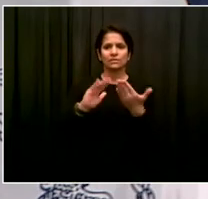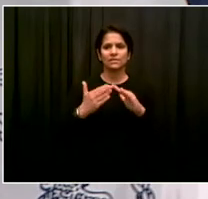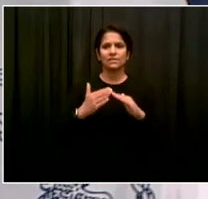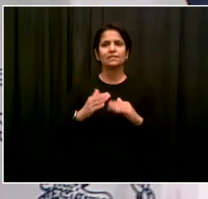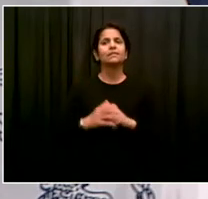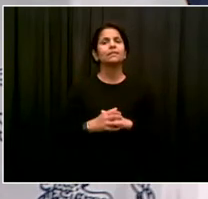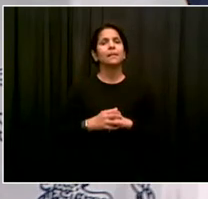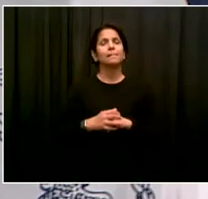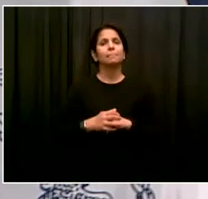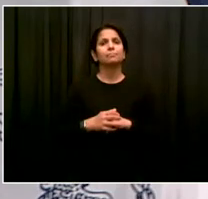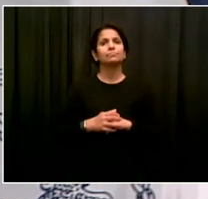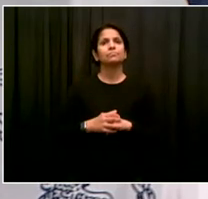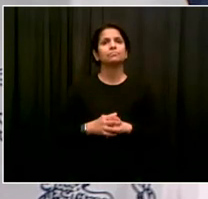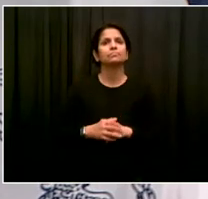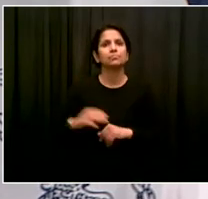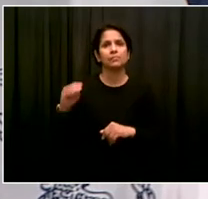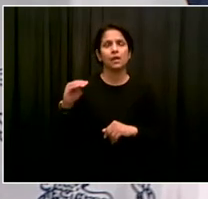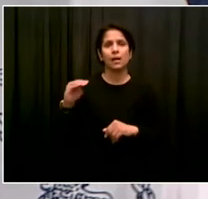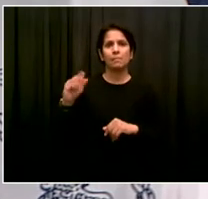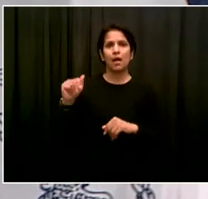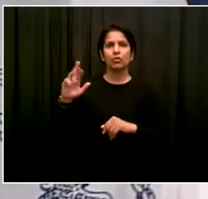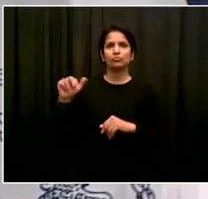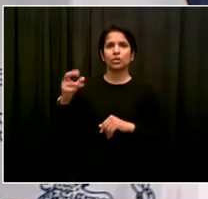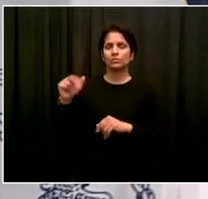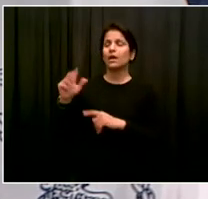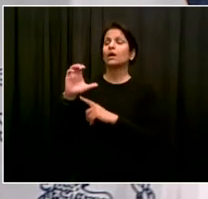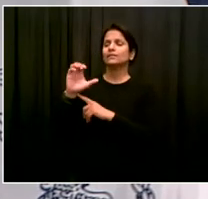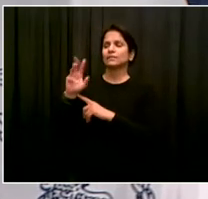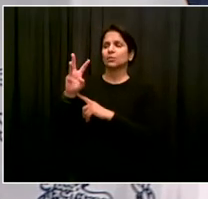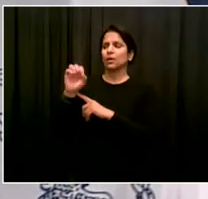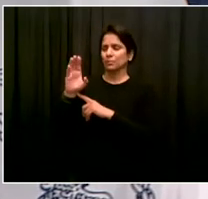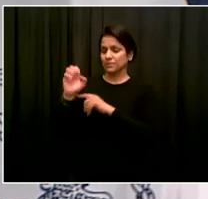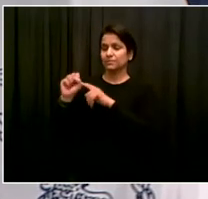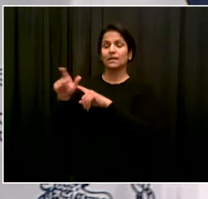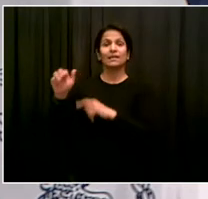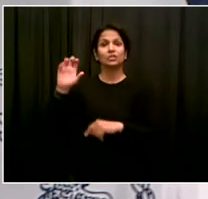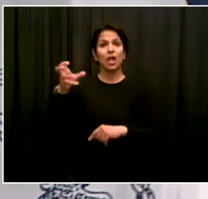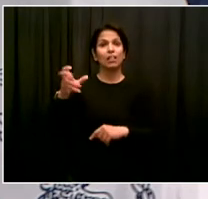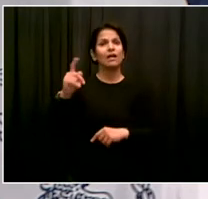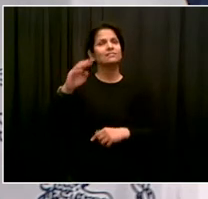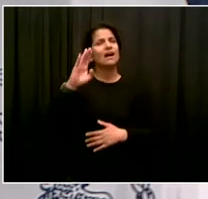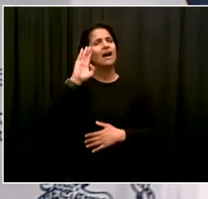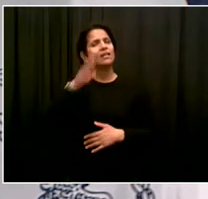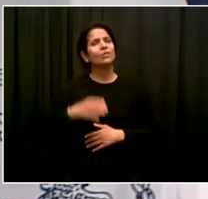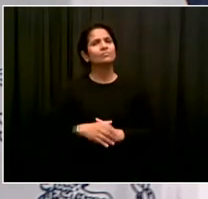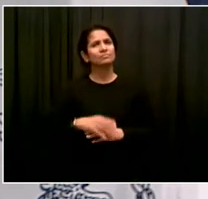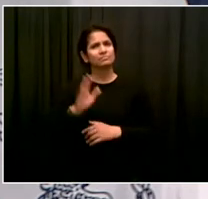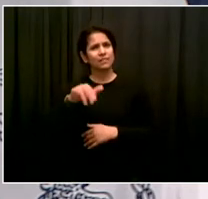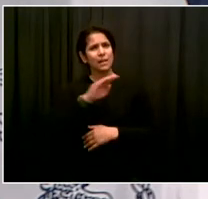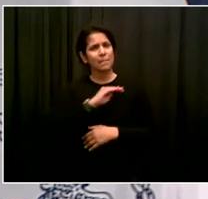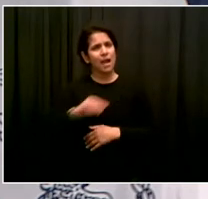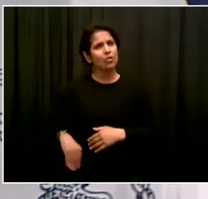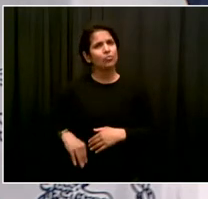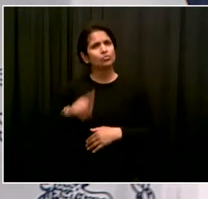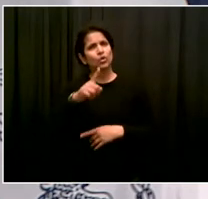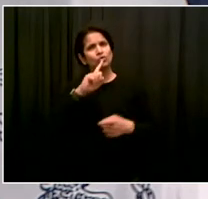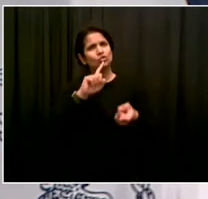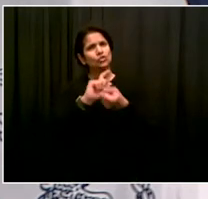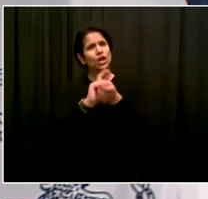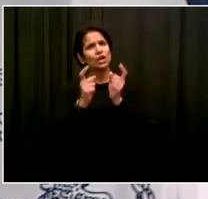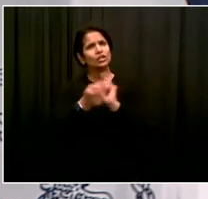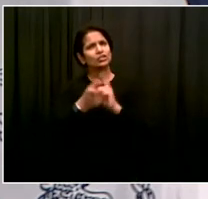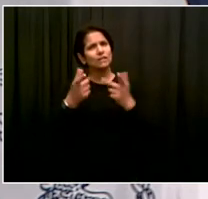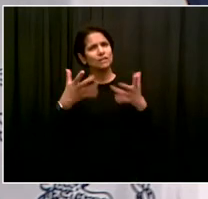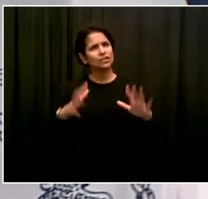Mr. Mayor, I have noticed that you have changed. You ride the cyclone, you wear a Yankee hat, you